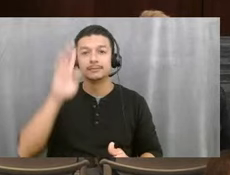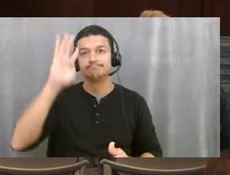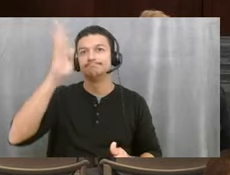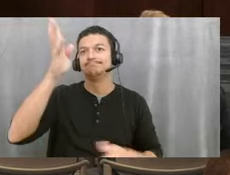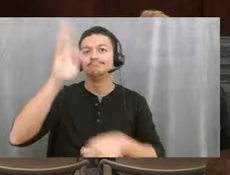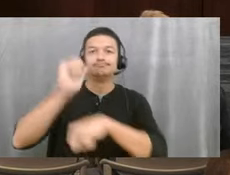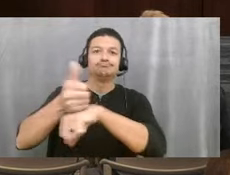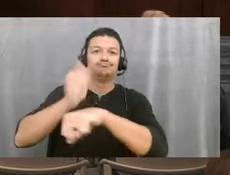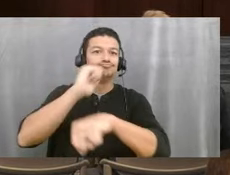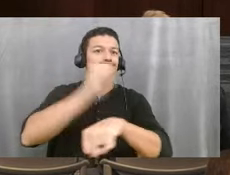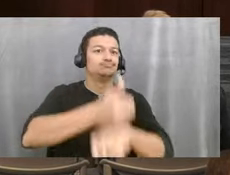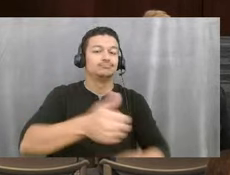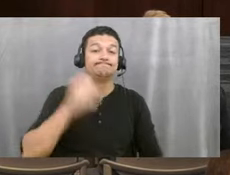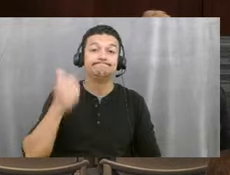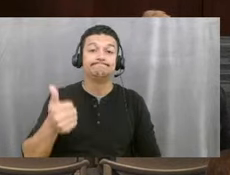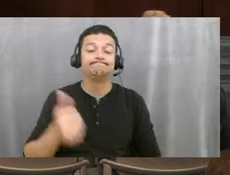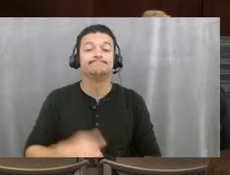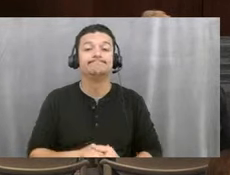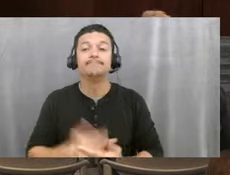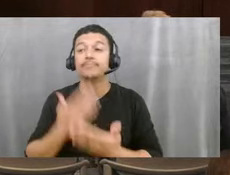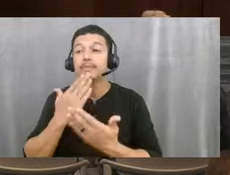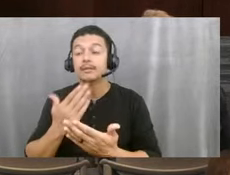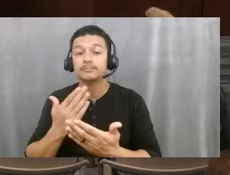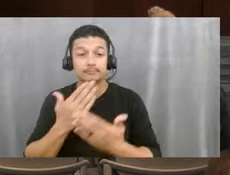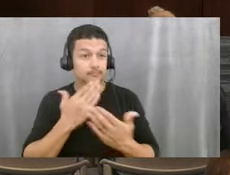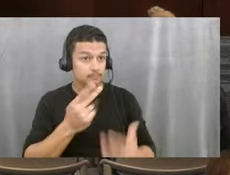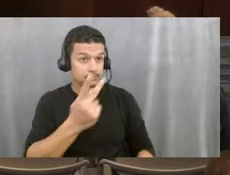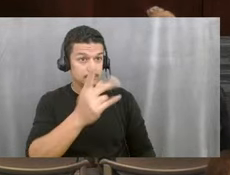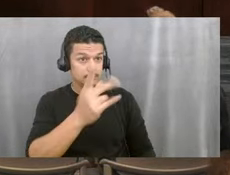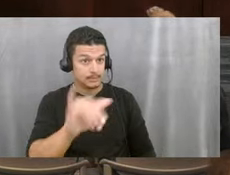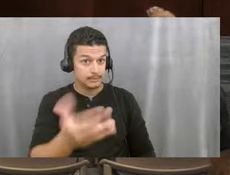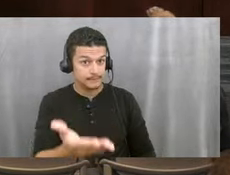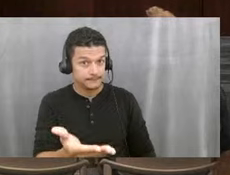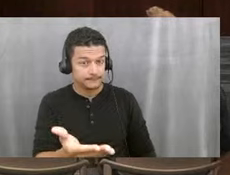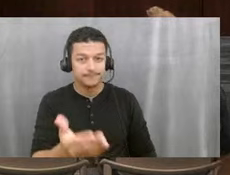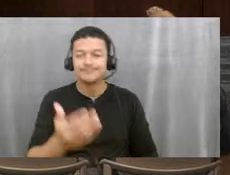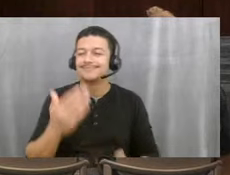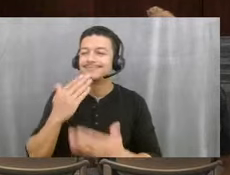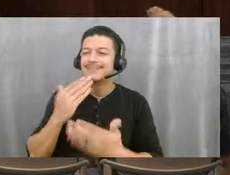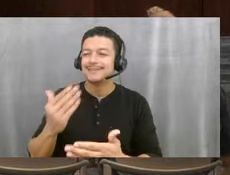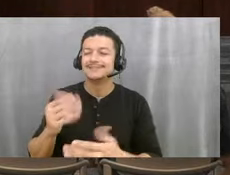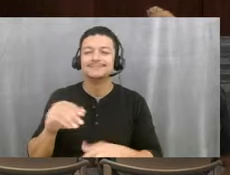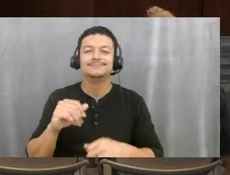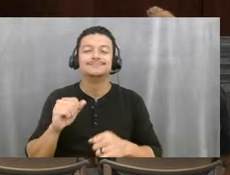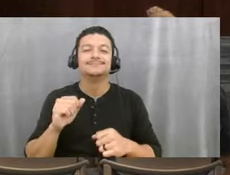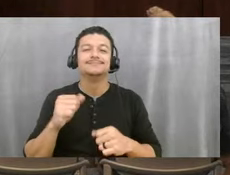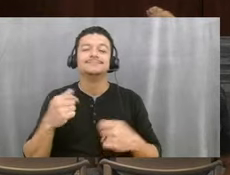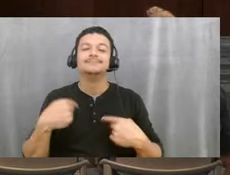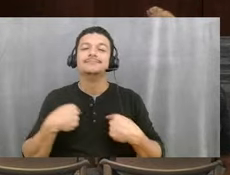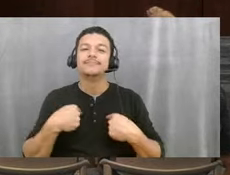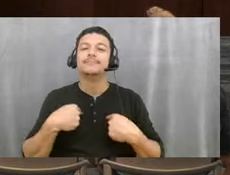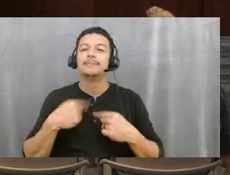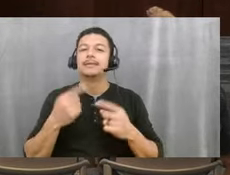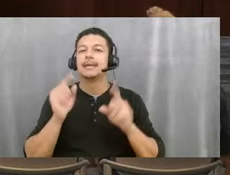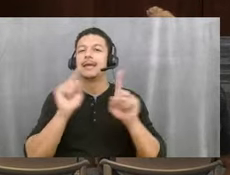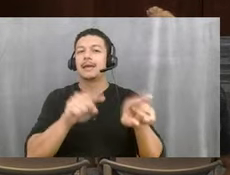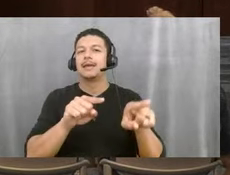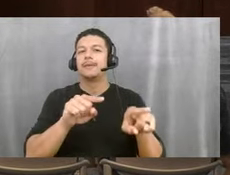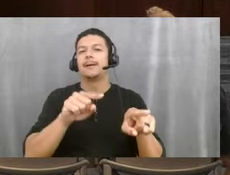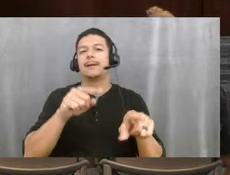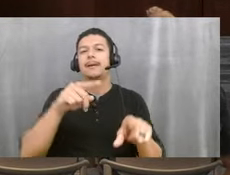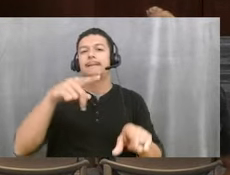Thank you. Thank you. And Commissioner Kelly. Thank you, Mayor. I attended Palm Beach County Days. And